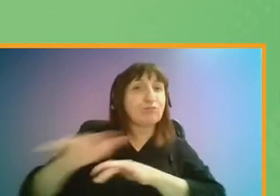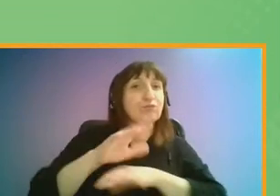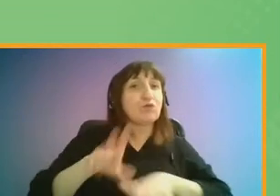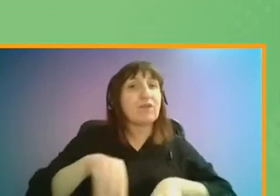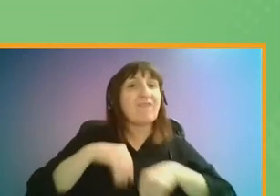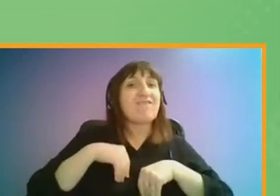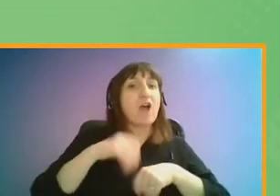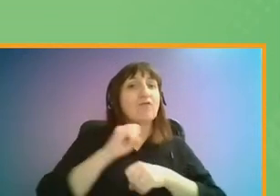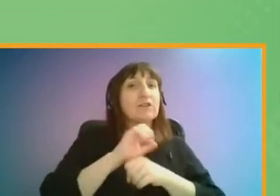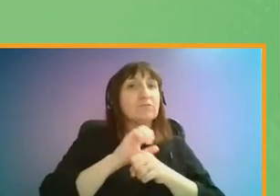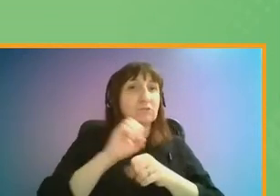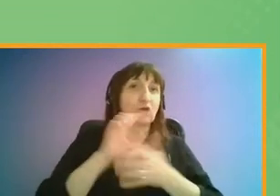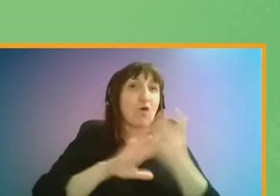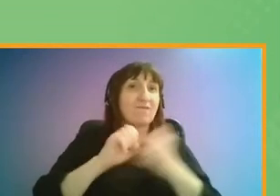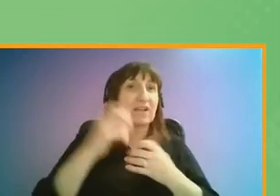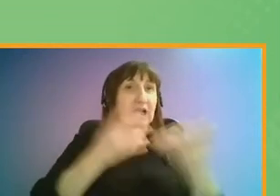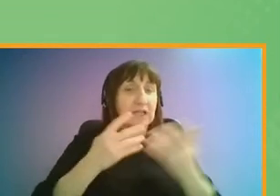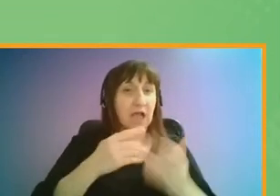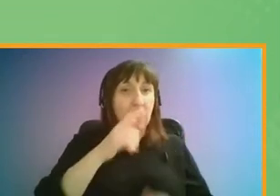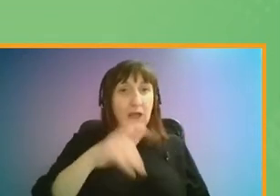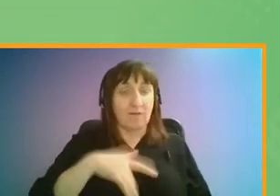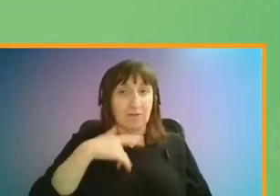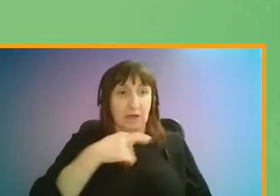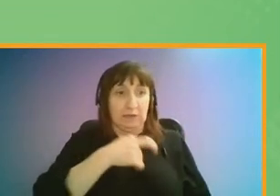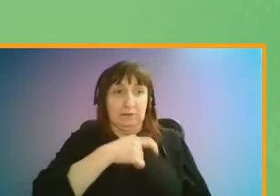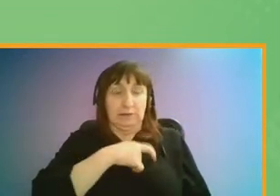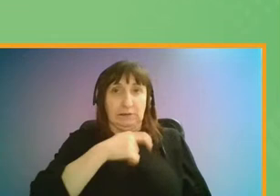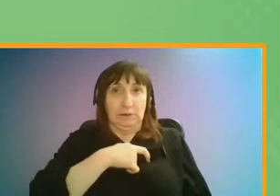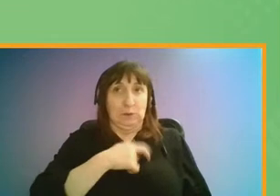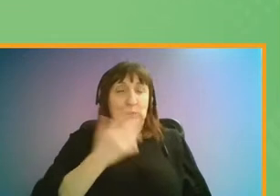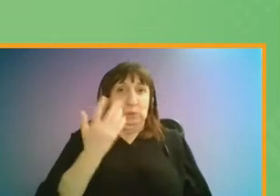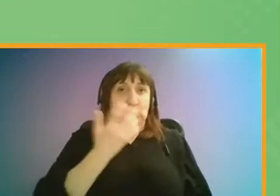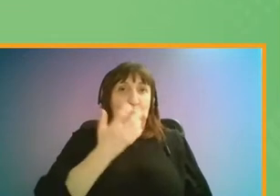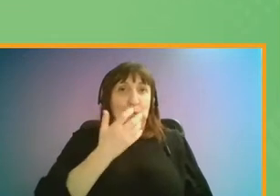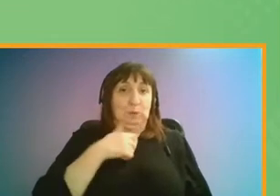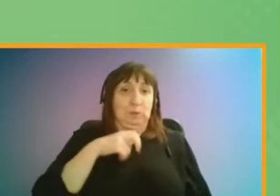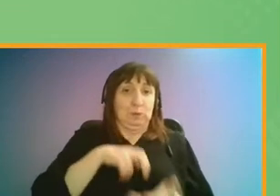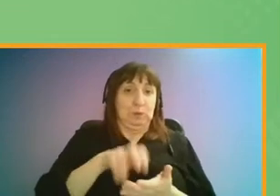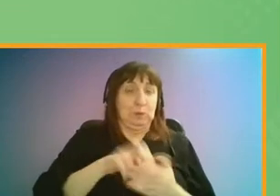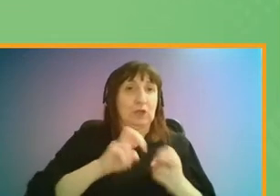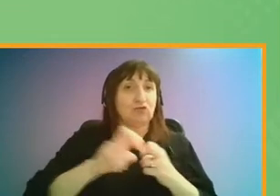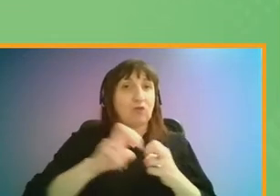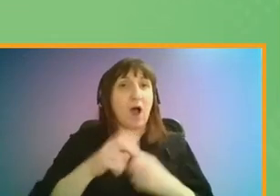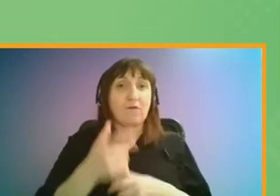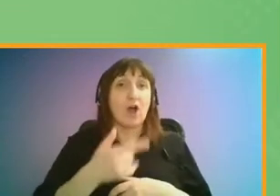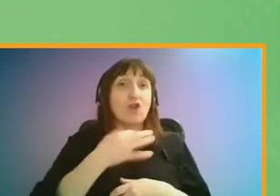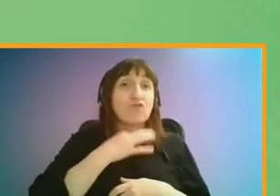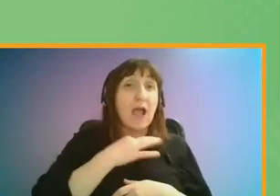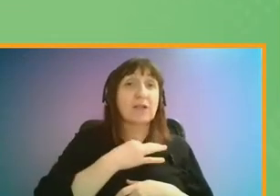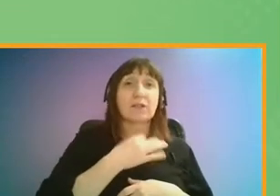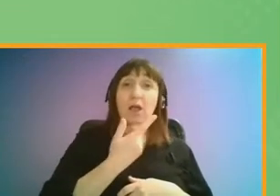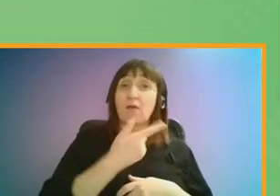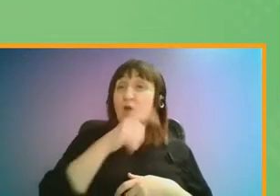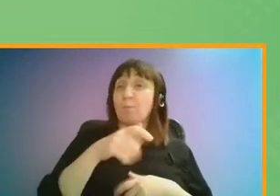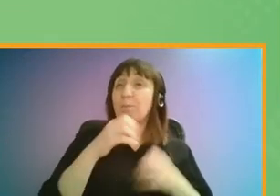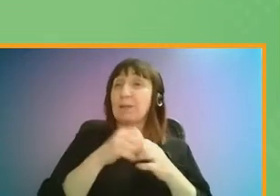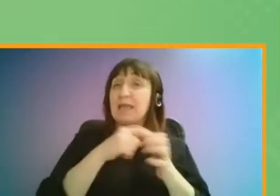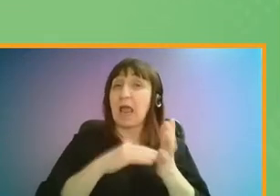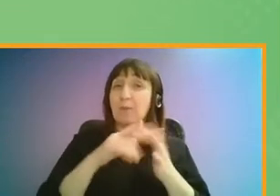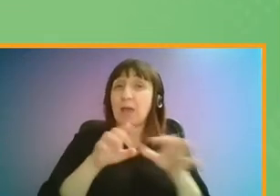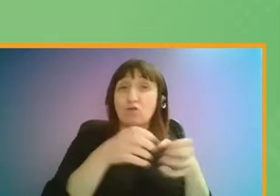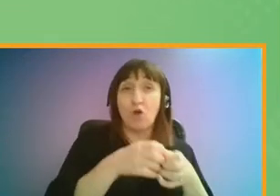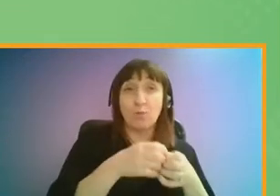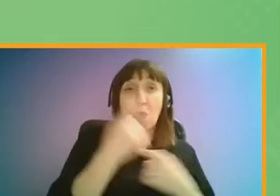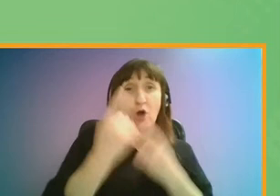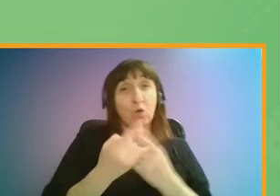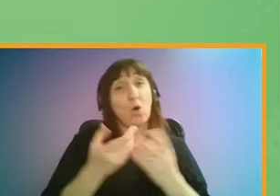This has meant some passengers have felt a heightened sense of anxiety when travelling. This greater risk included people from some BAME groups, those